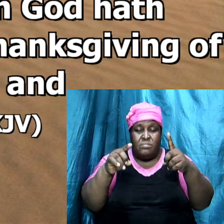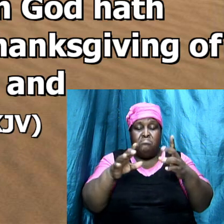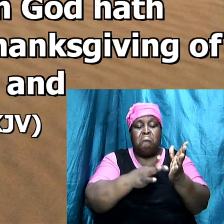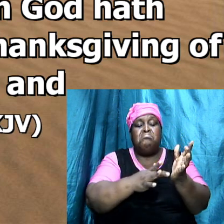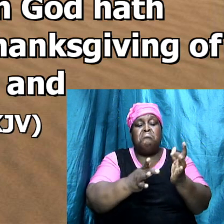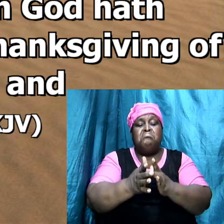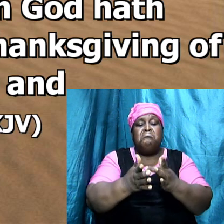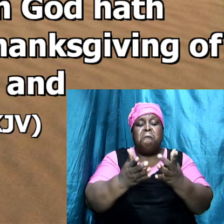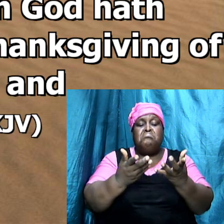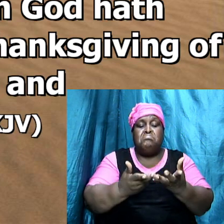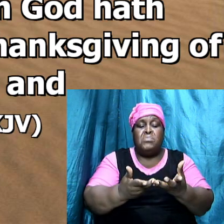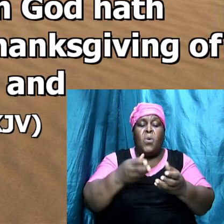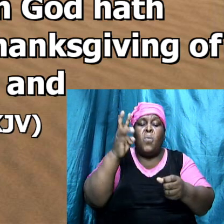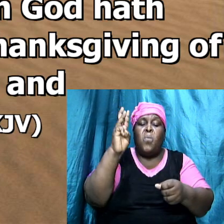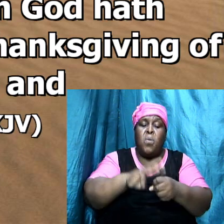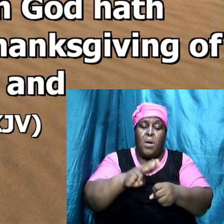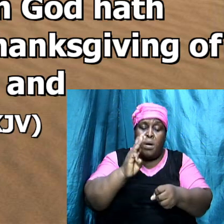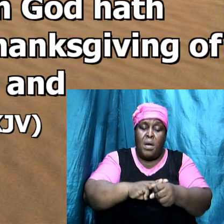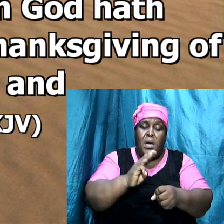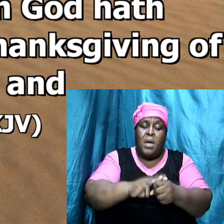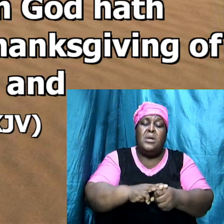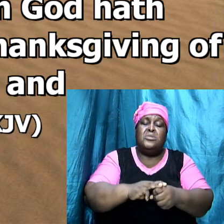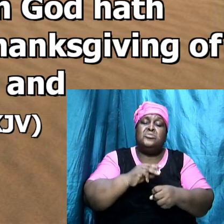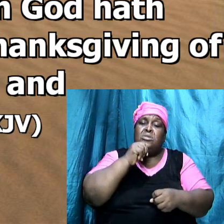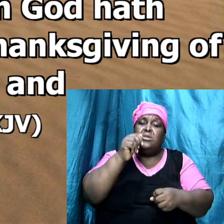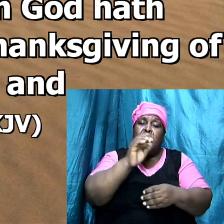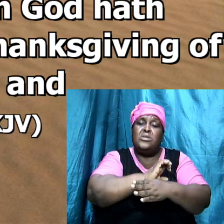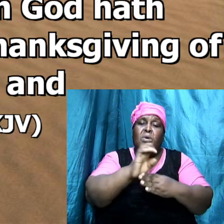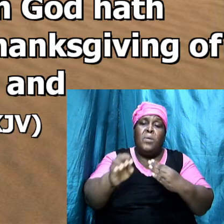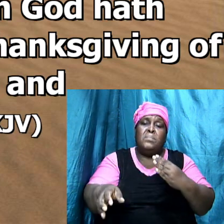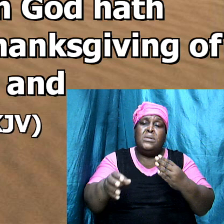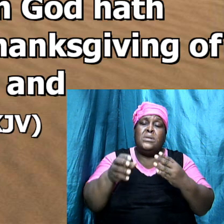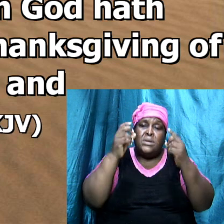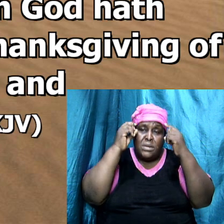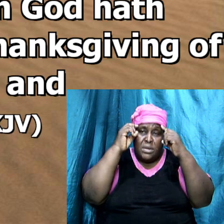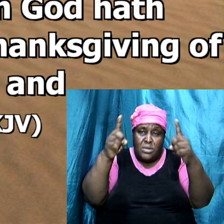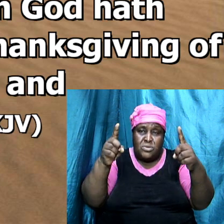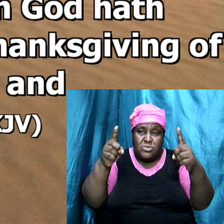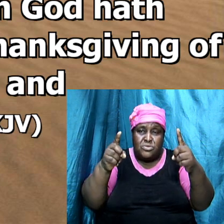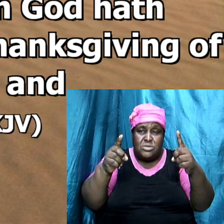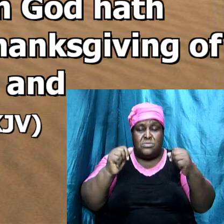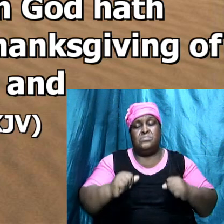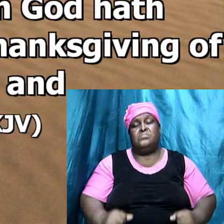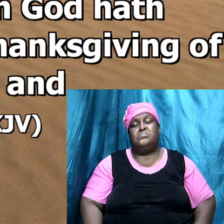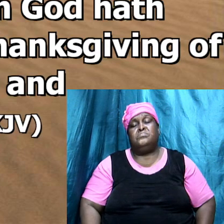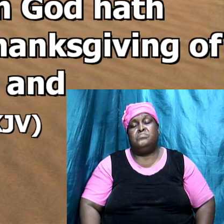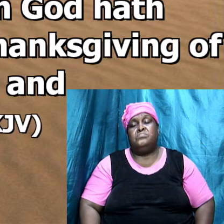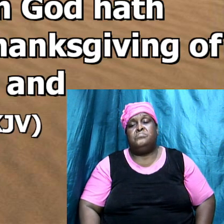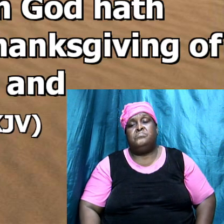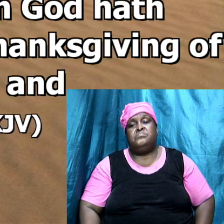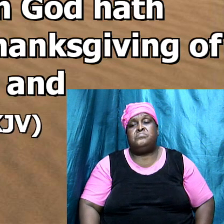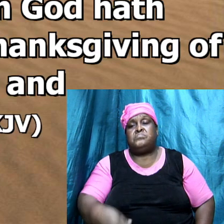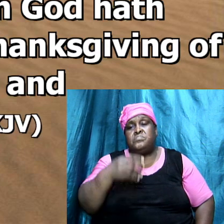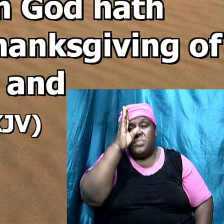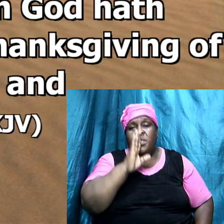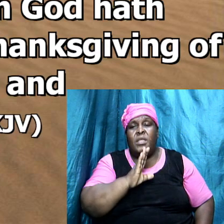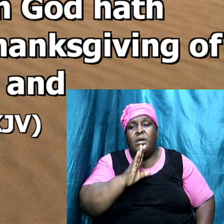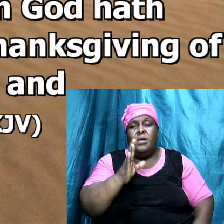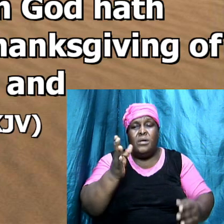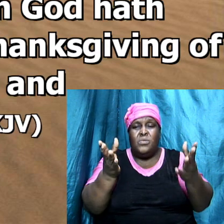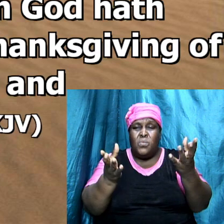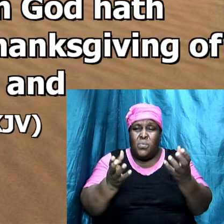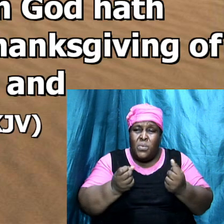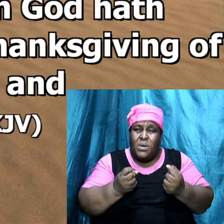stern warning to incomplete doctrine, simply because, amen, God requires us